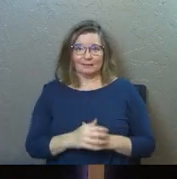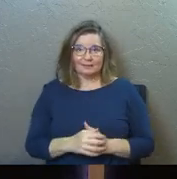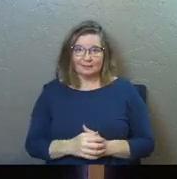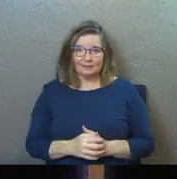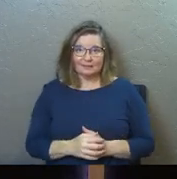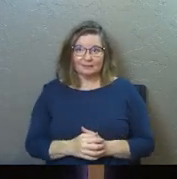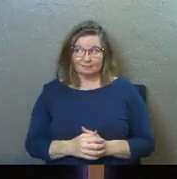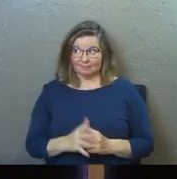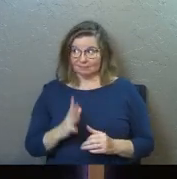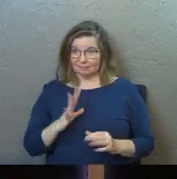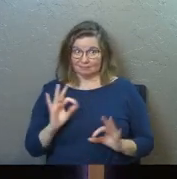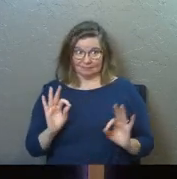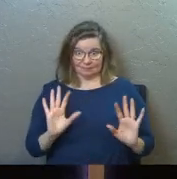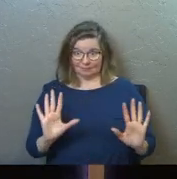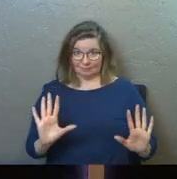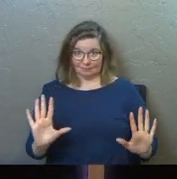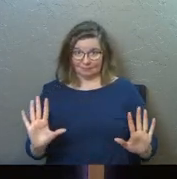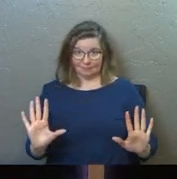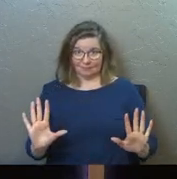How you doing?